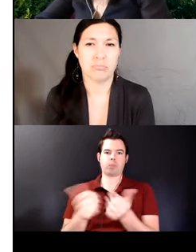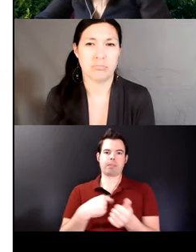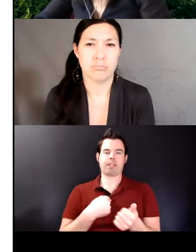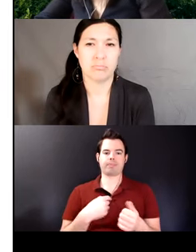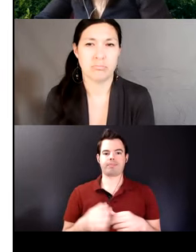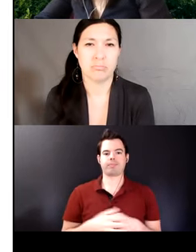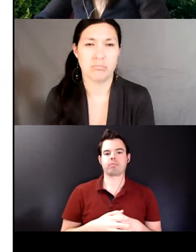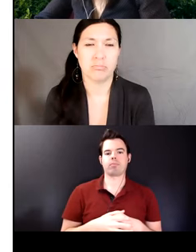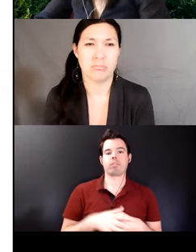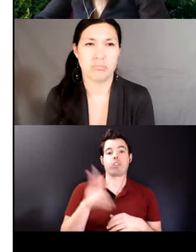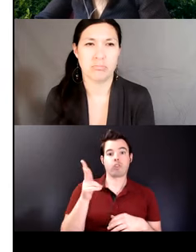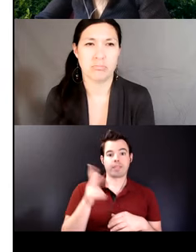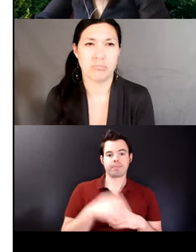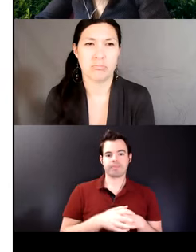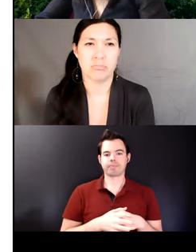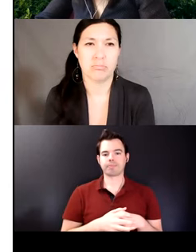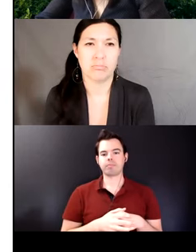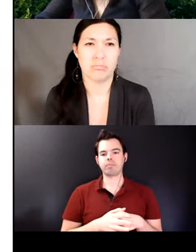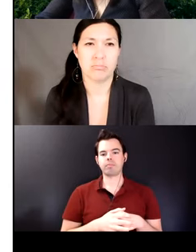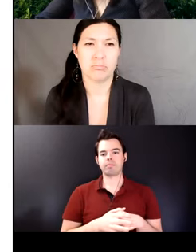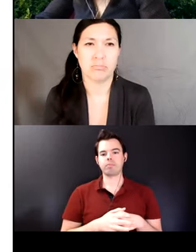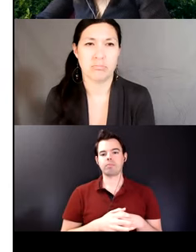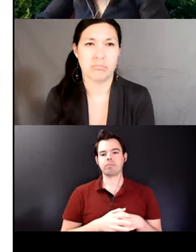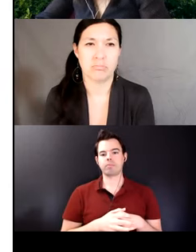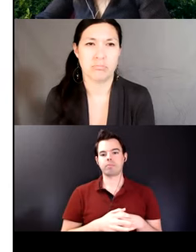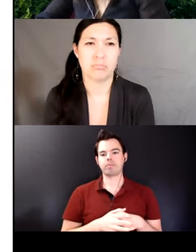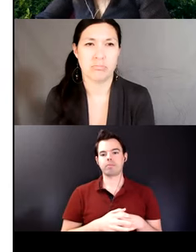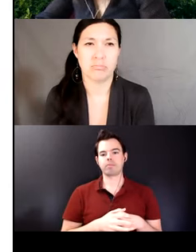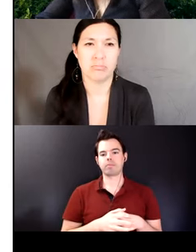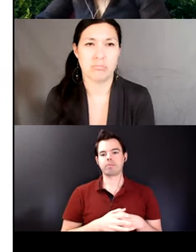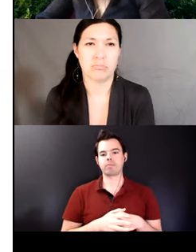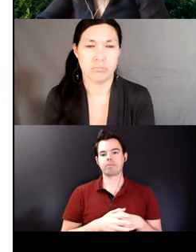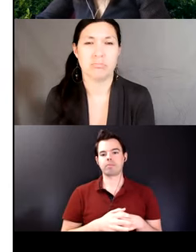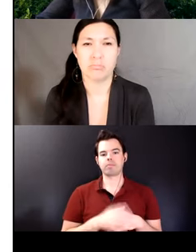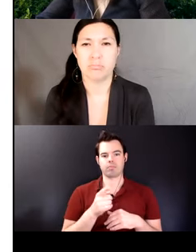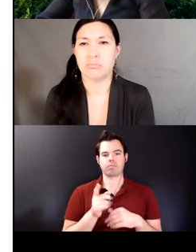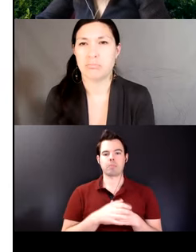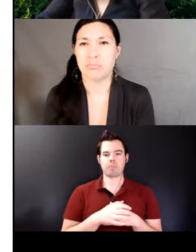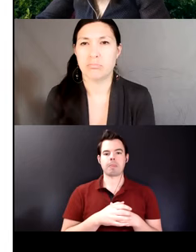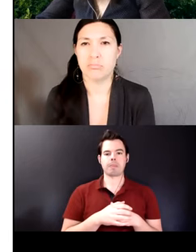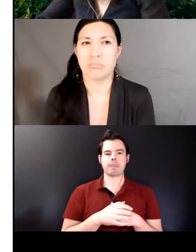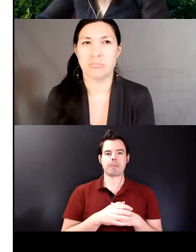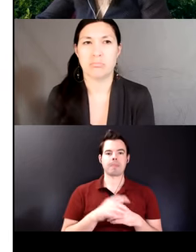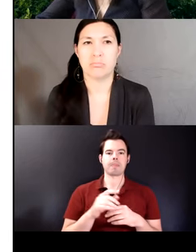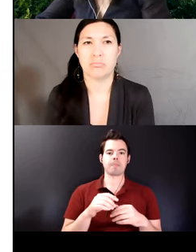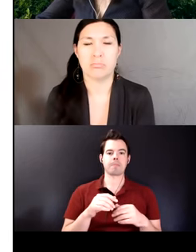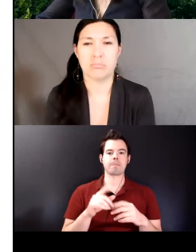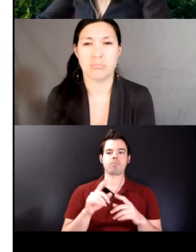the third one means the subject goes becomes possessor of the object and does the verb